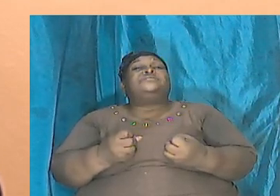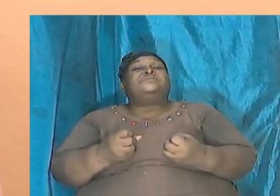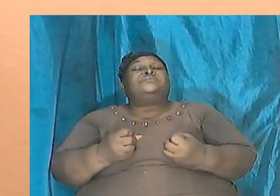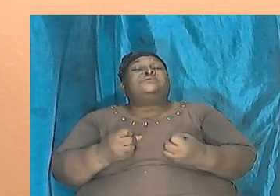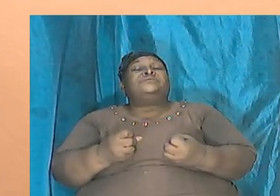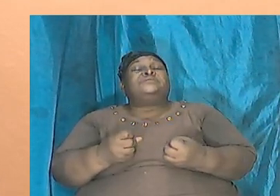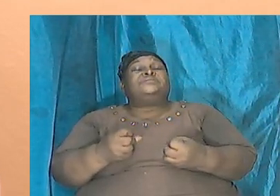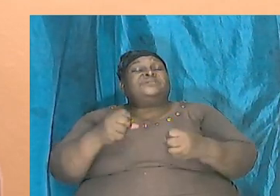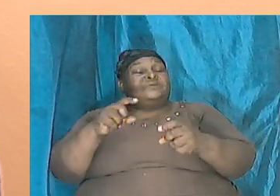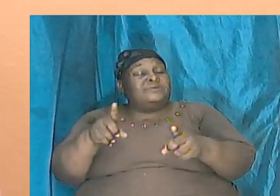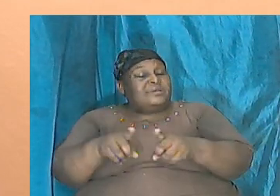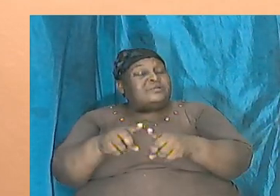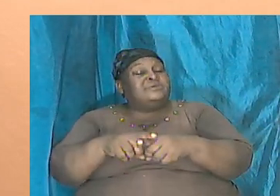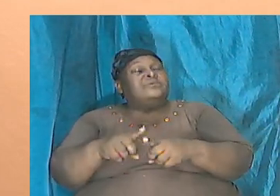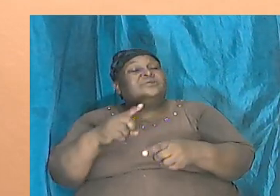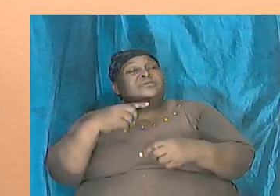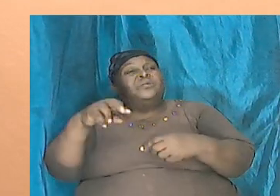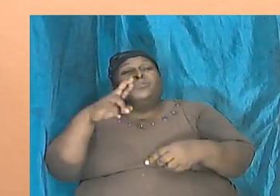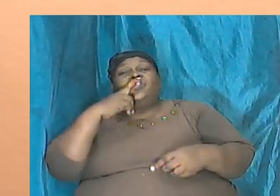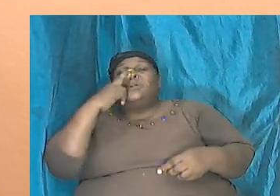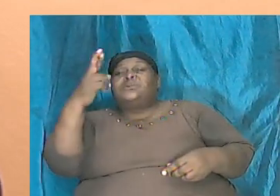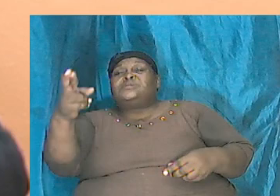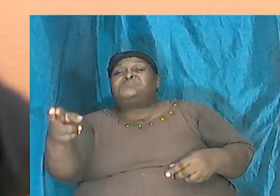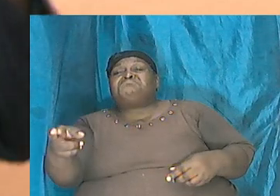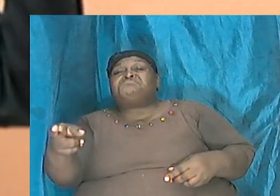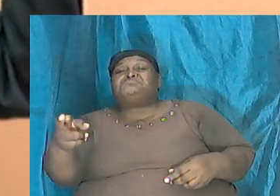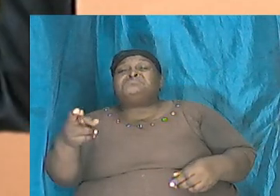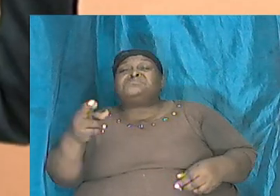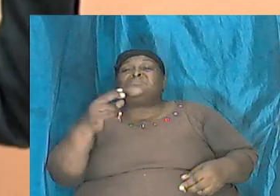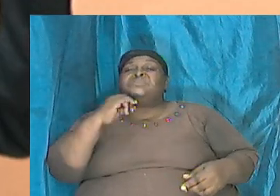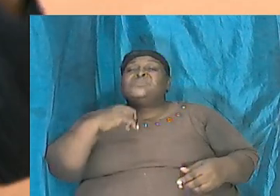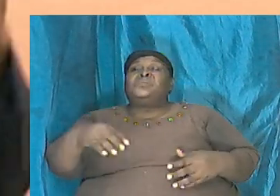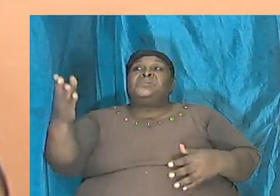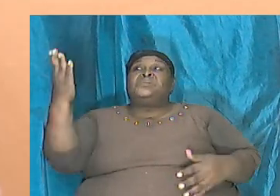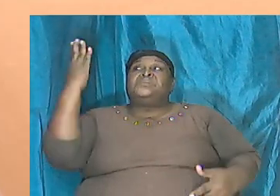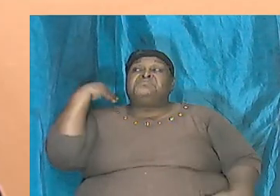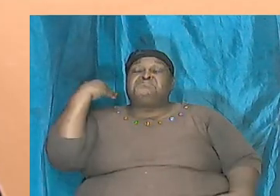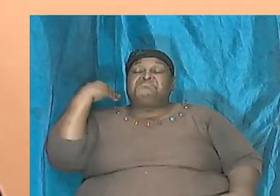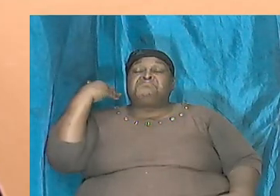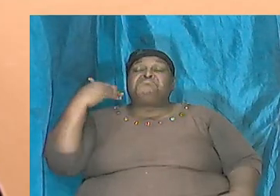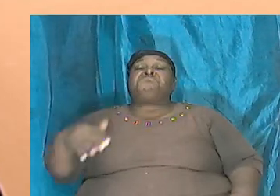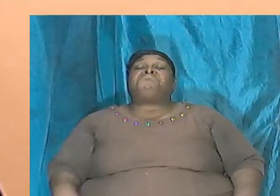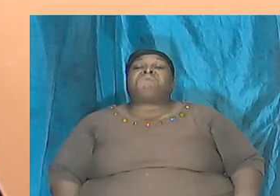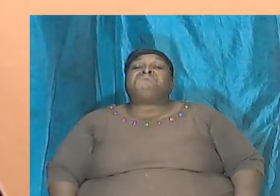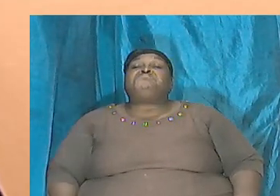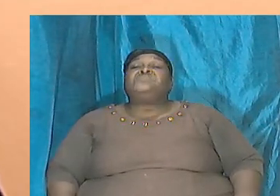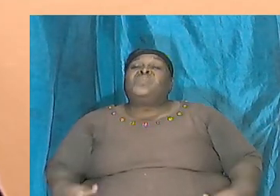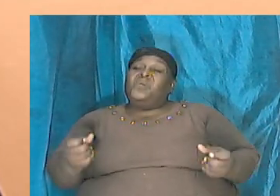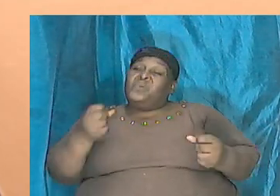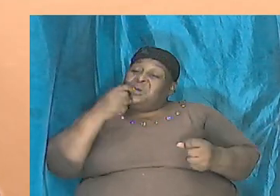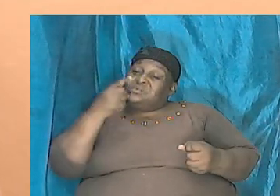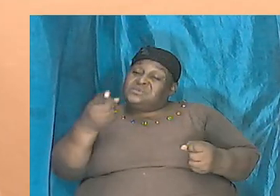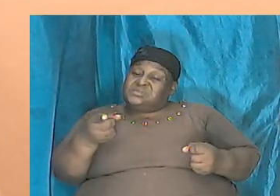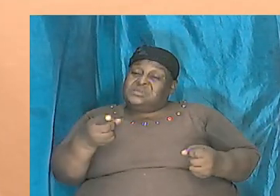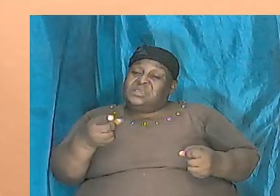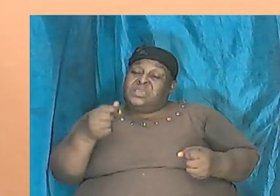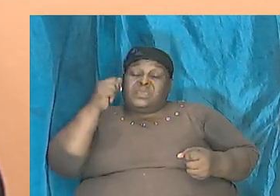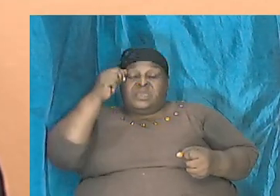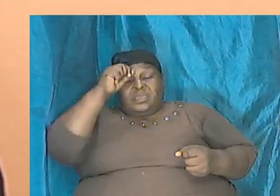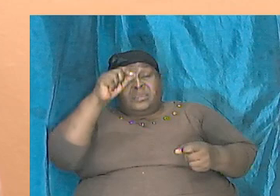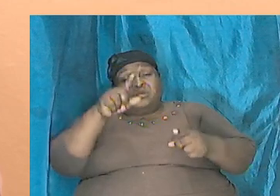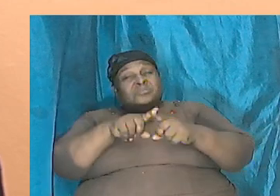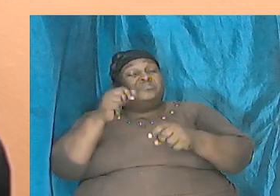as to what reality was way back there. I want to submit to us, brothers and sisters,